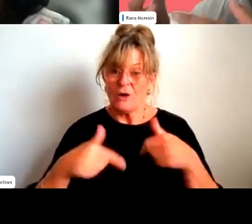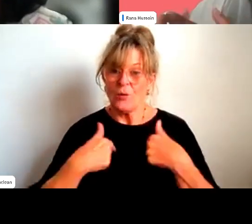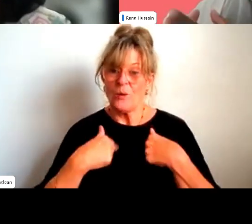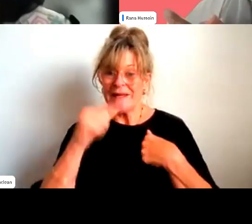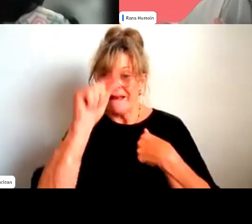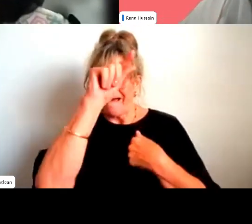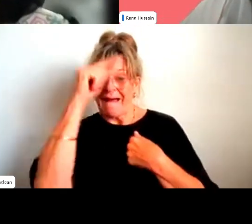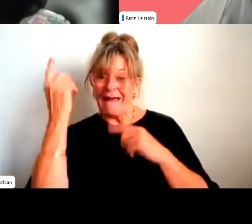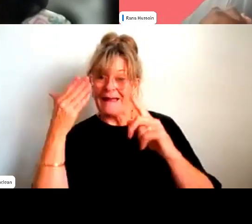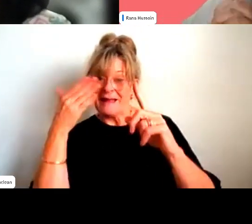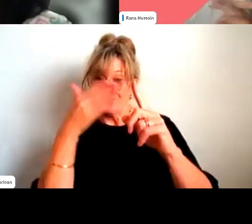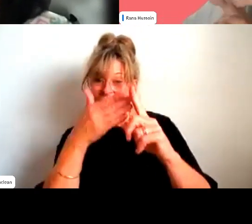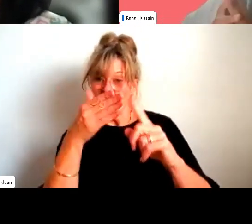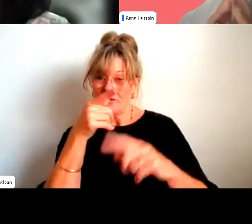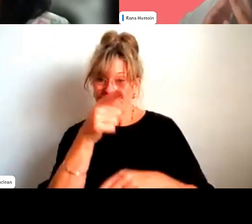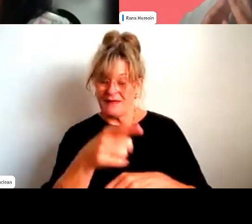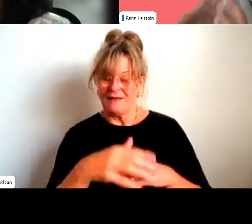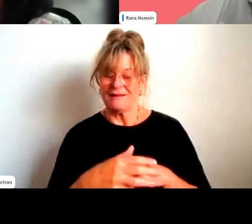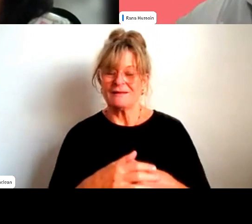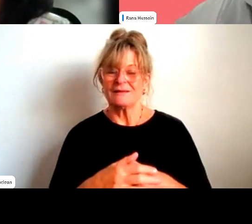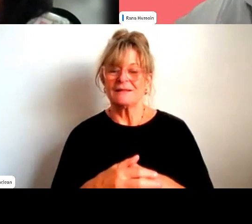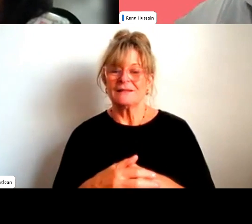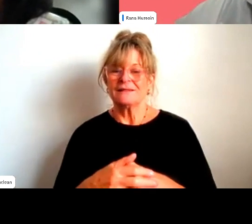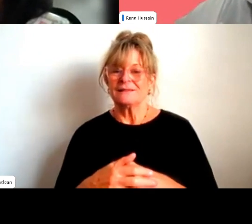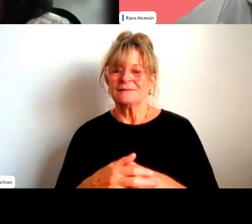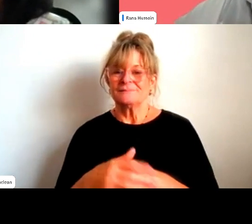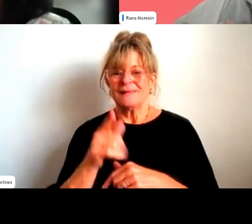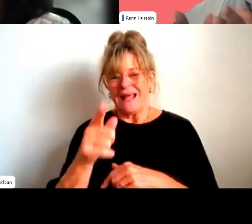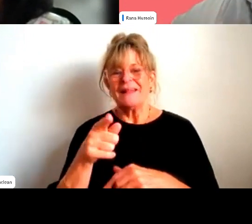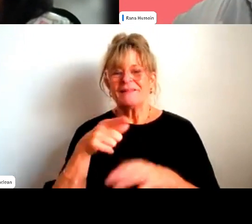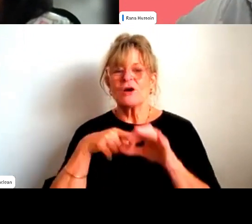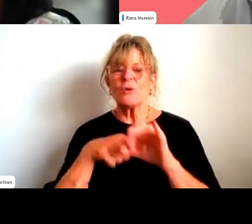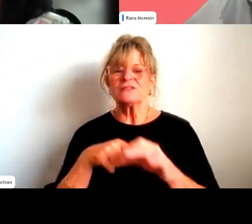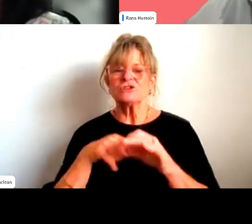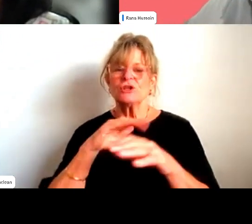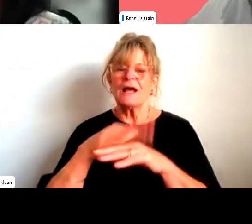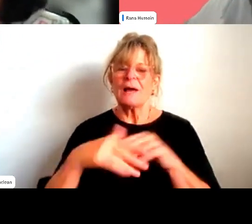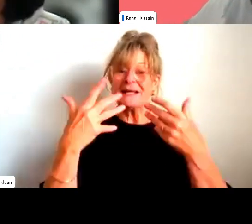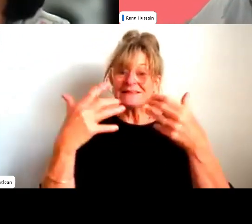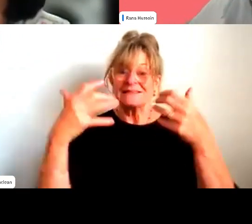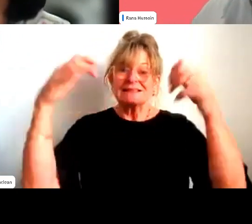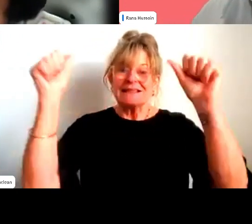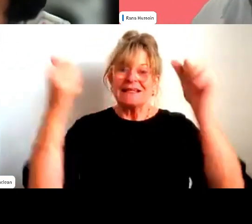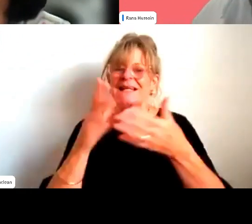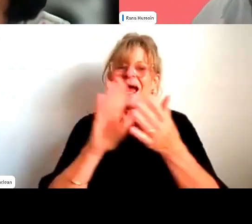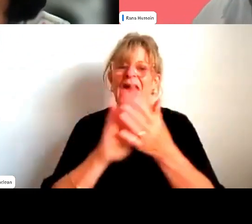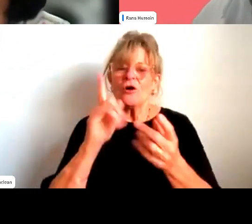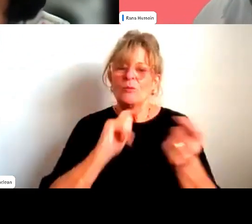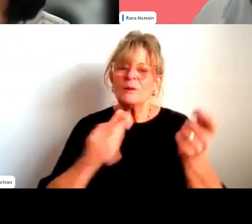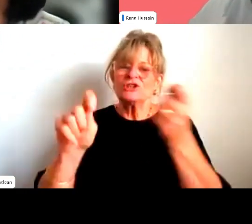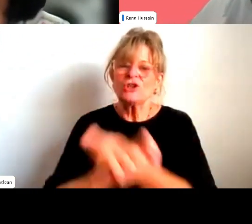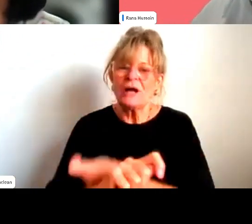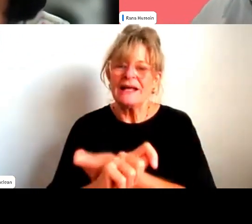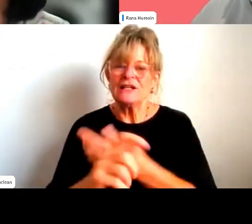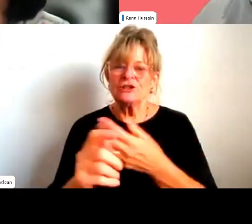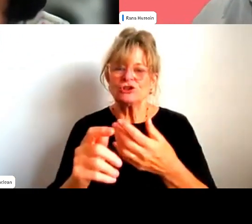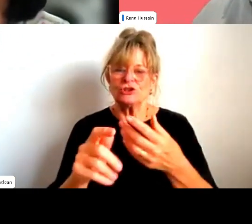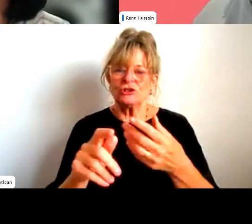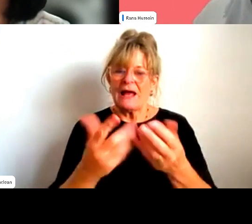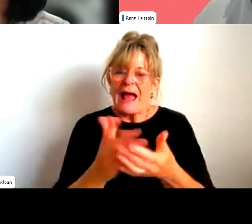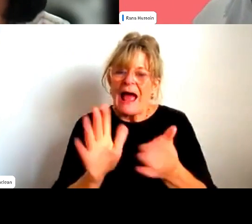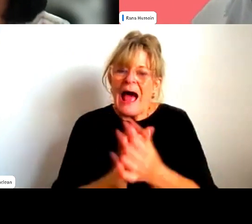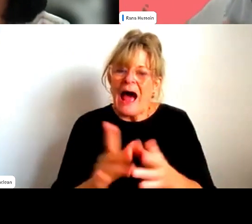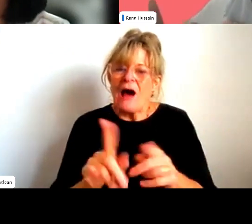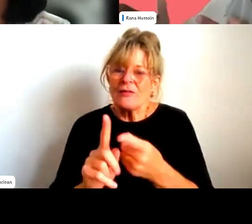that. And it comes back to that question around success to, you know, how can we shift the goalposts for leaders as well? And what success looks